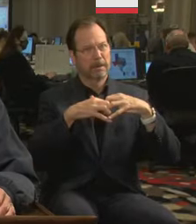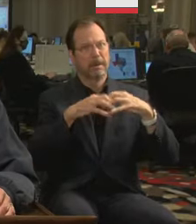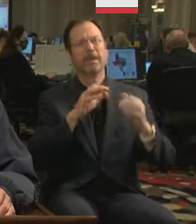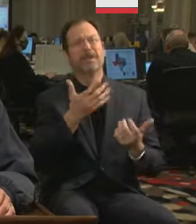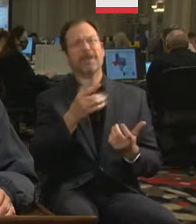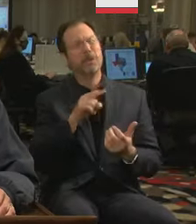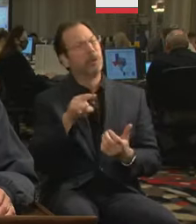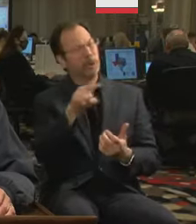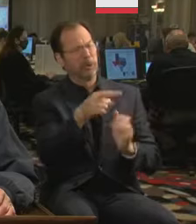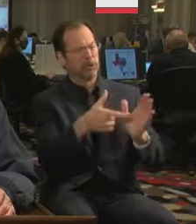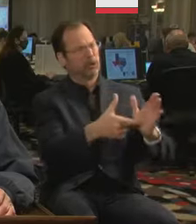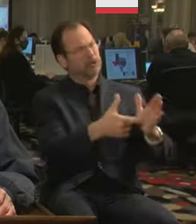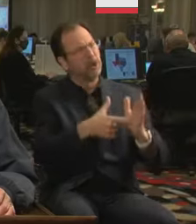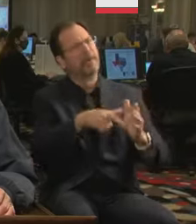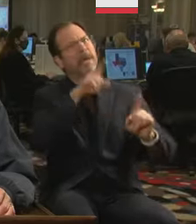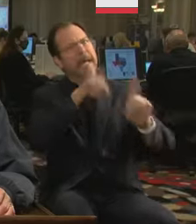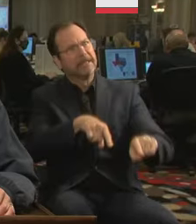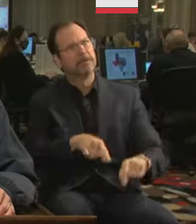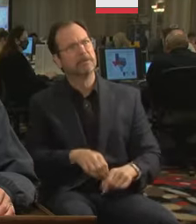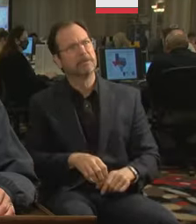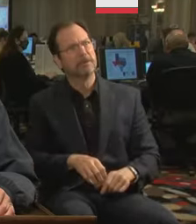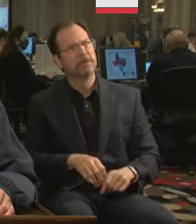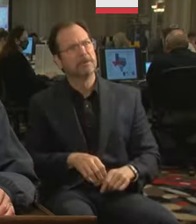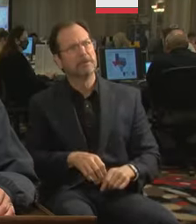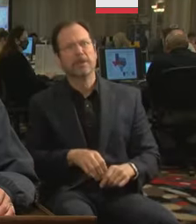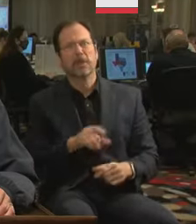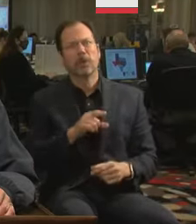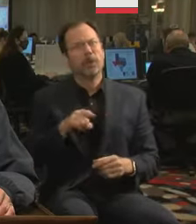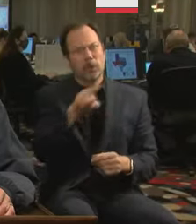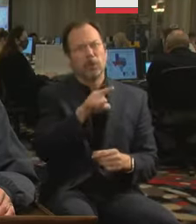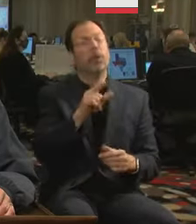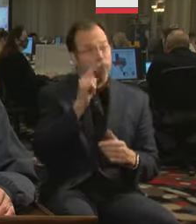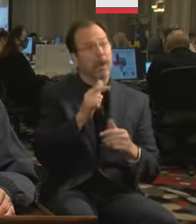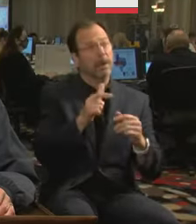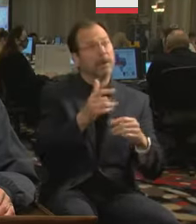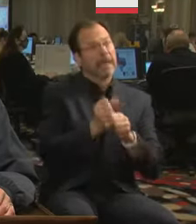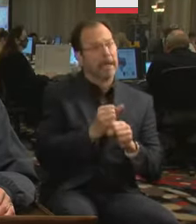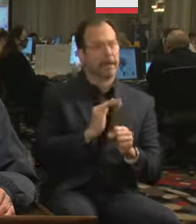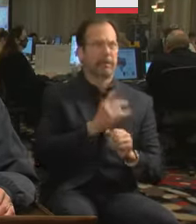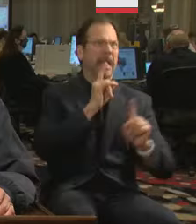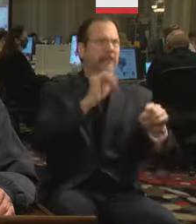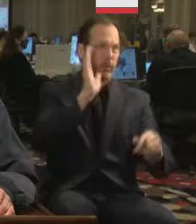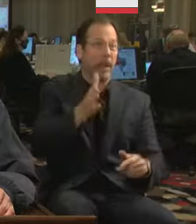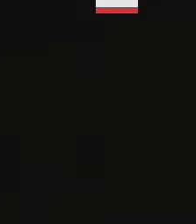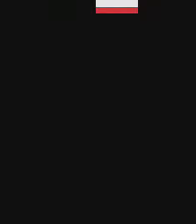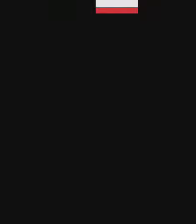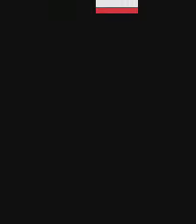You deserve answers. You will get those answers.